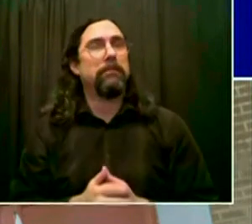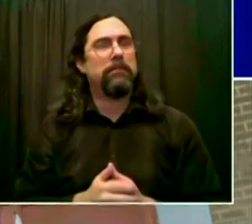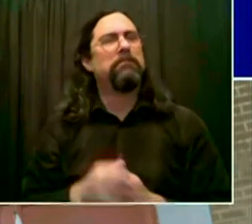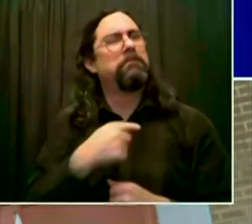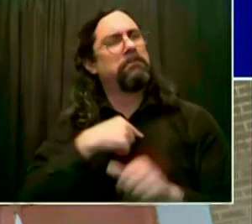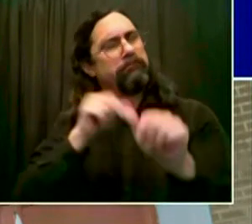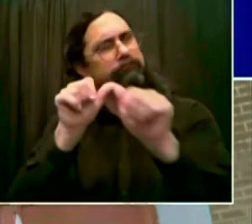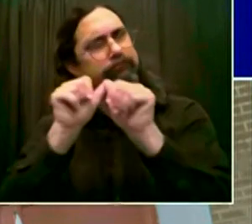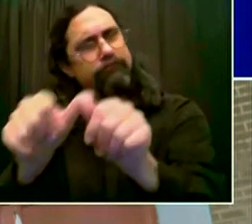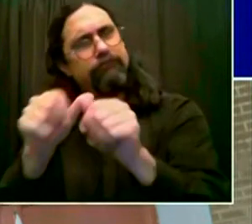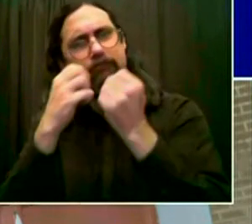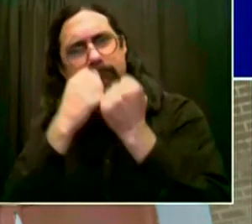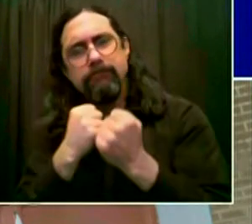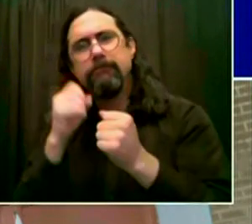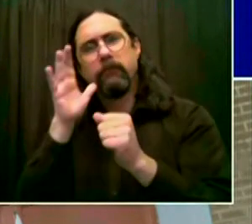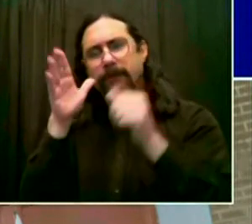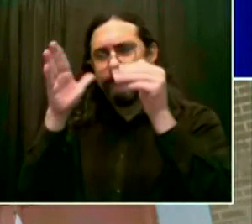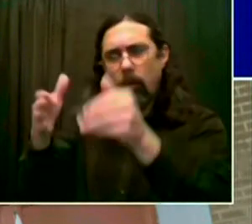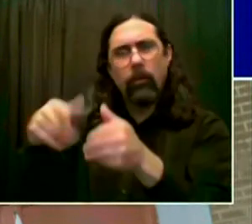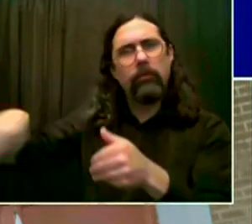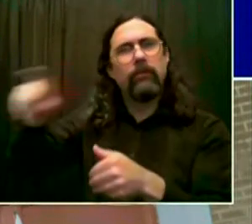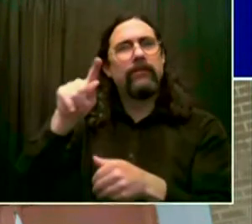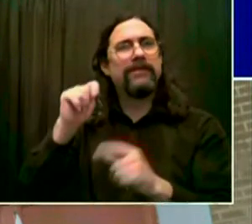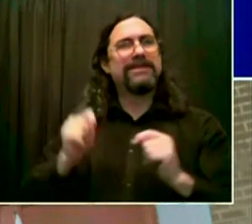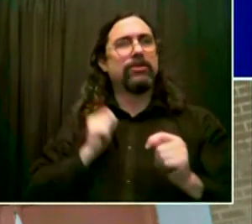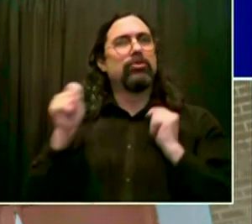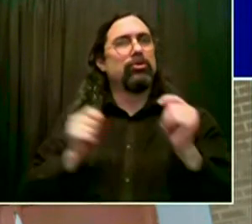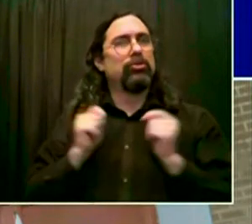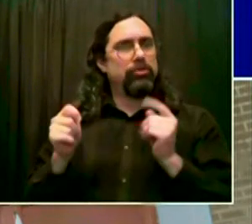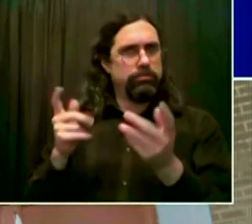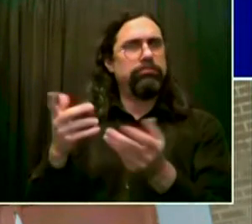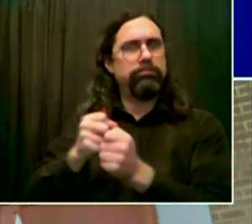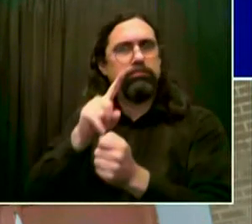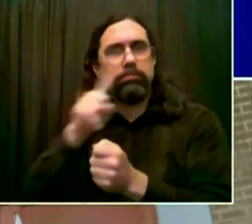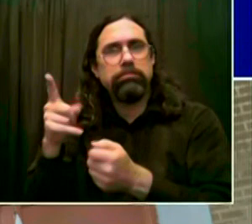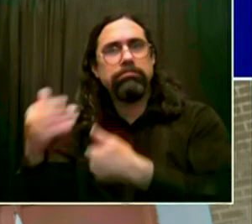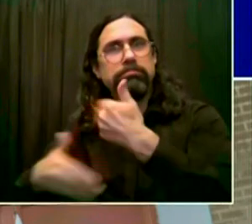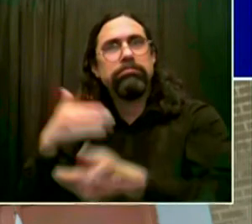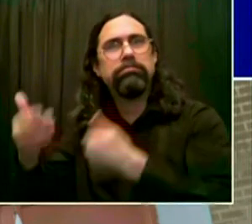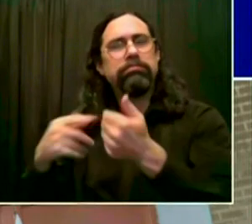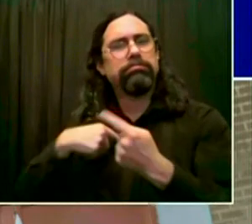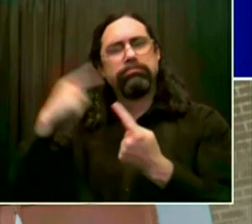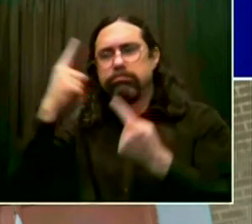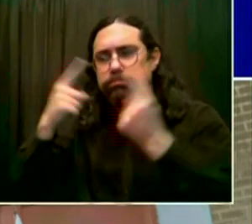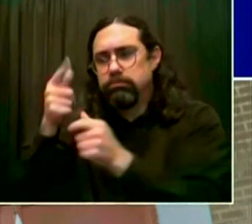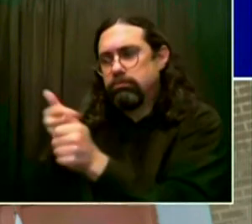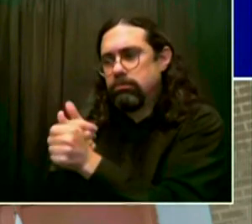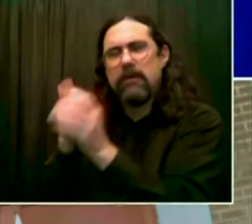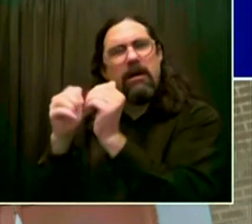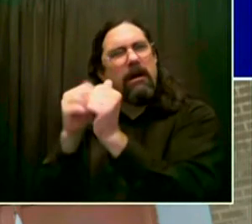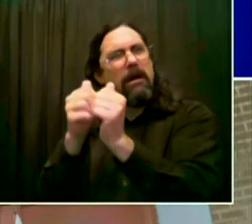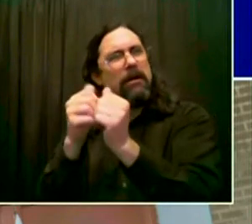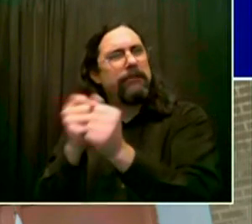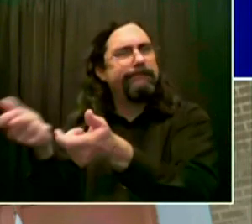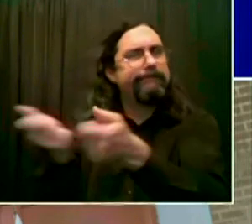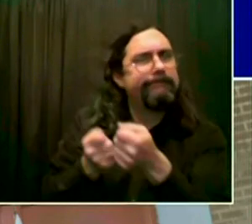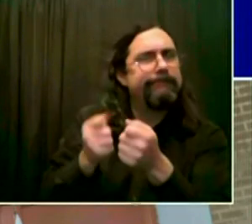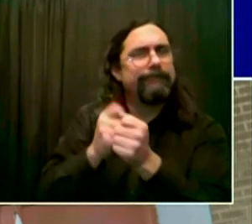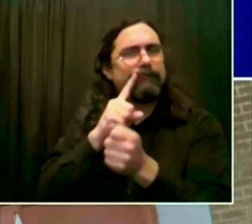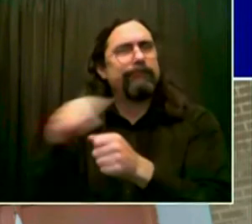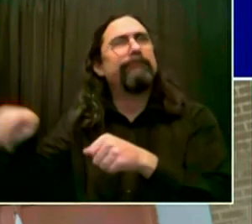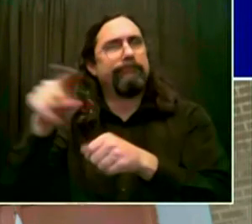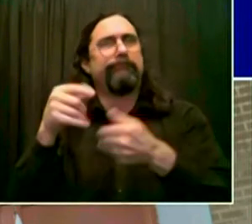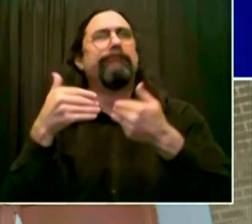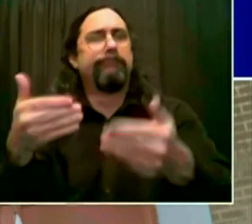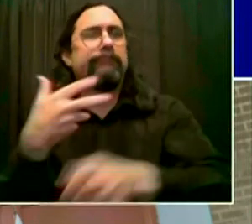every way. So starting on Friday in certain schools, we're going to pilot something very exciting. We're going to start